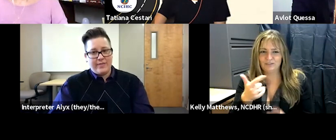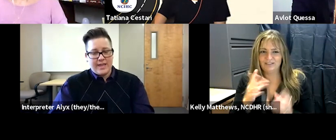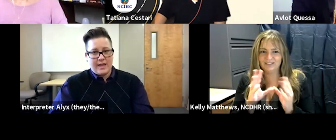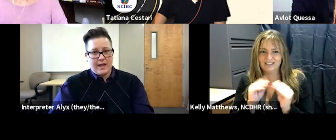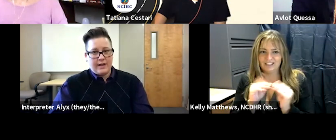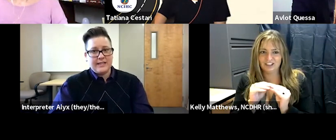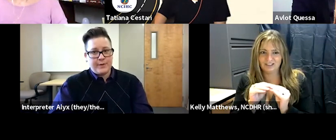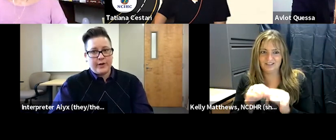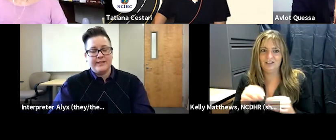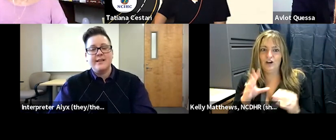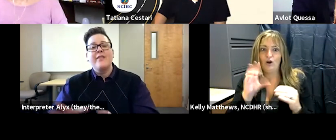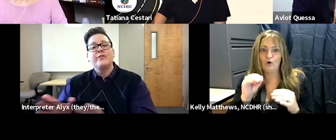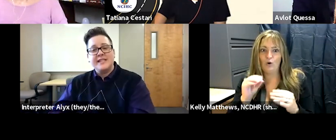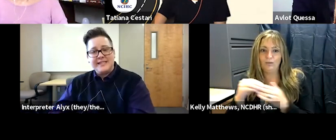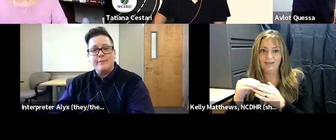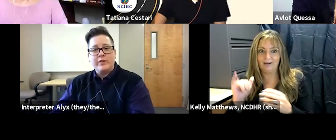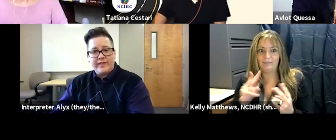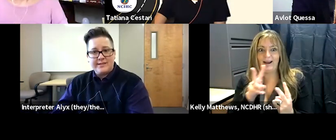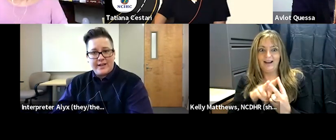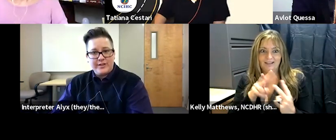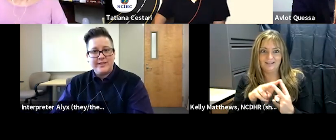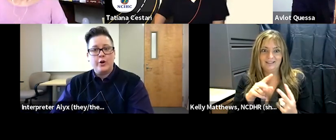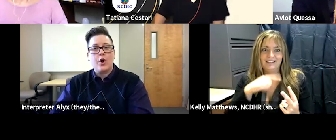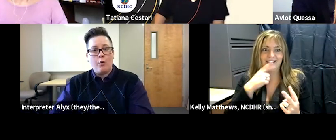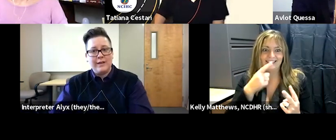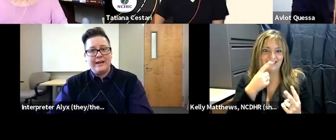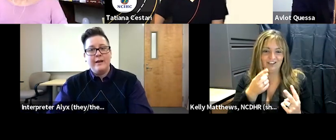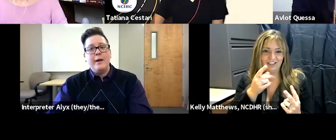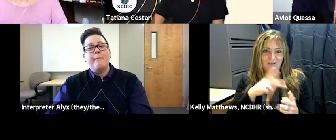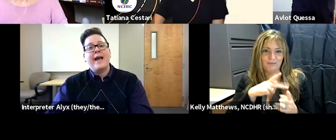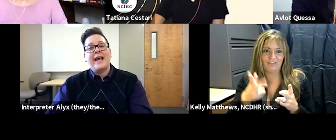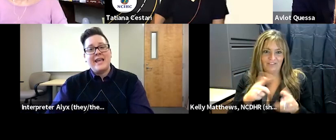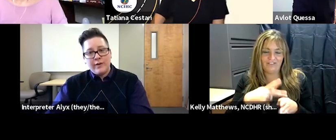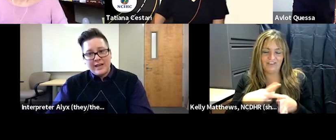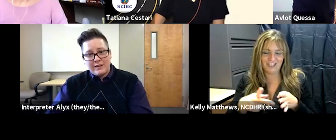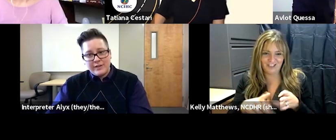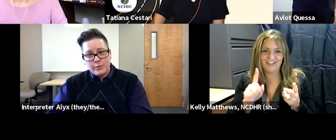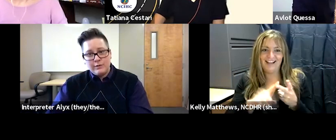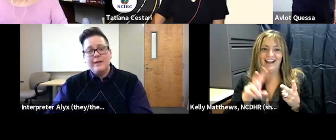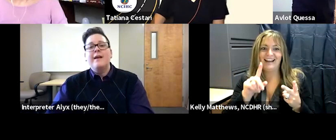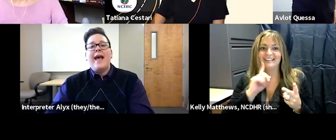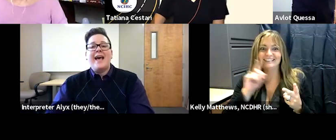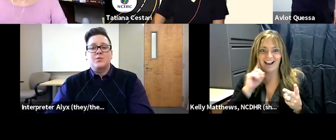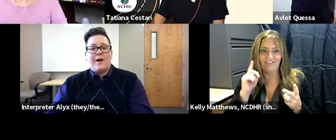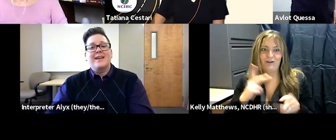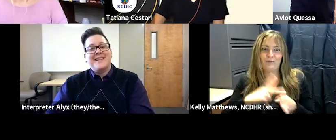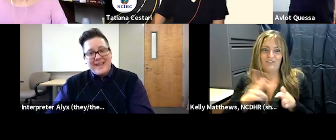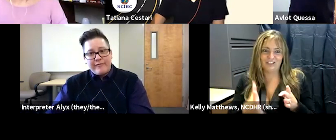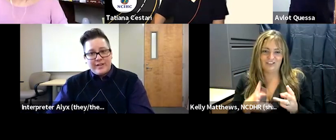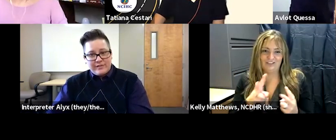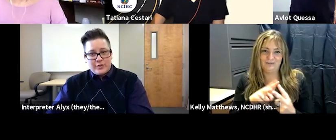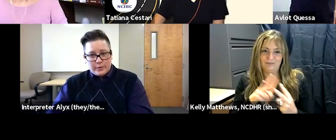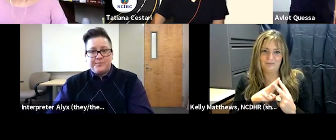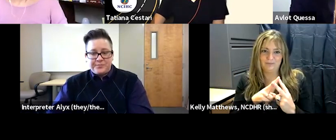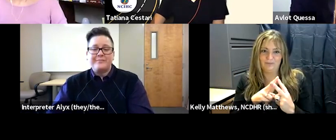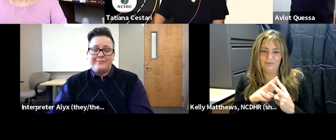and the uh experience there's these debriefing sessions that are co-led by a hearing individual as well as a